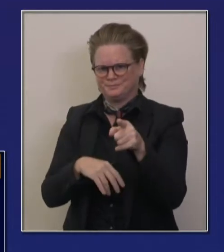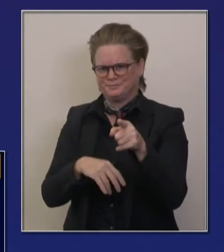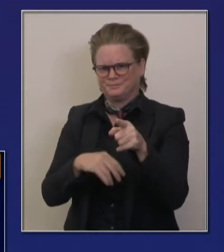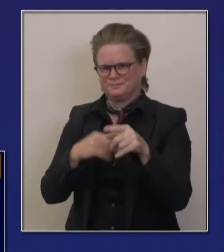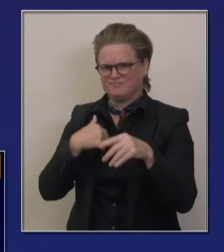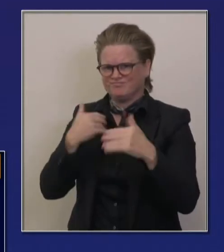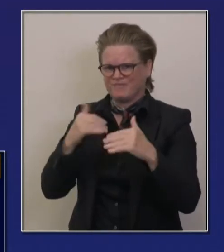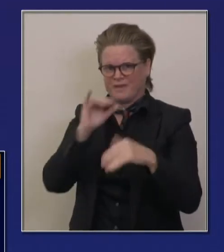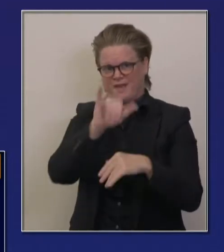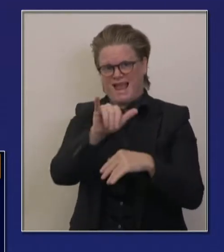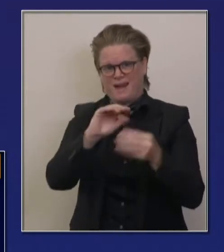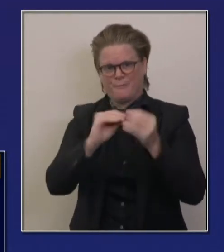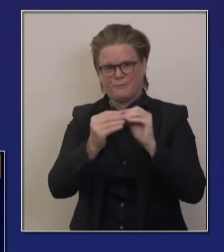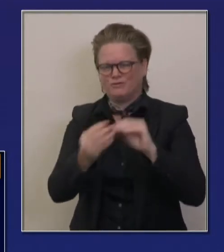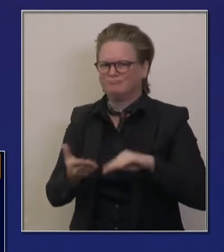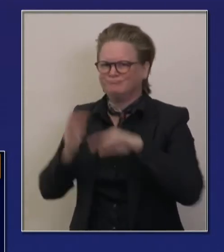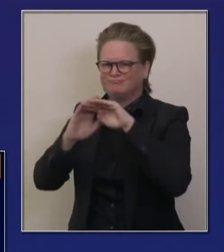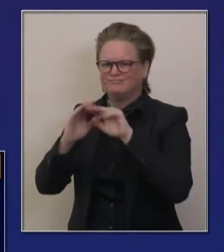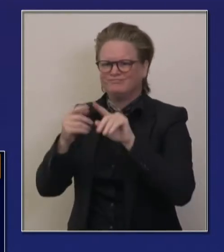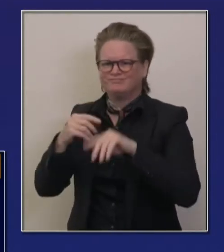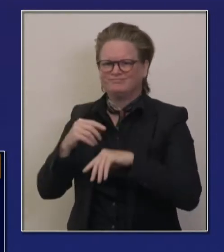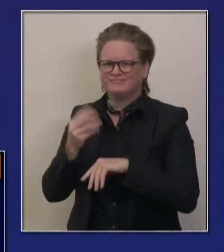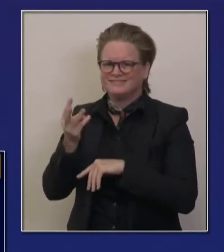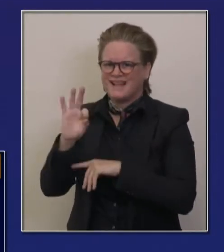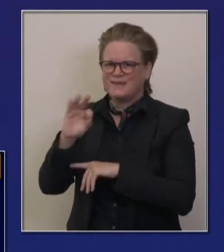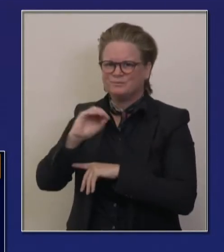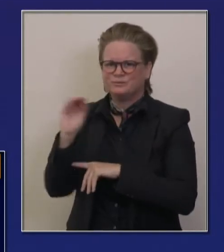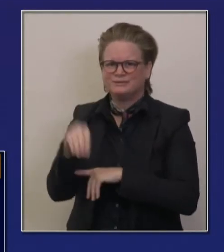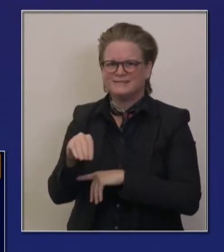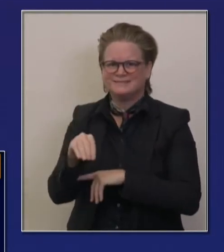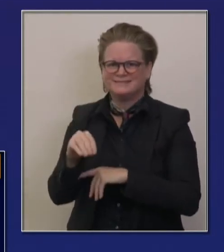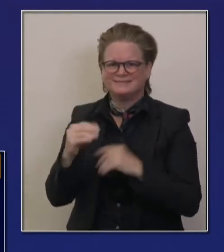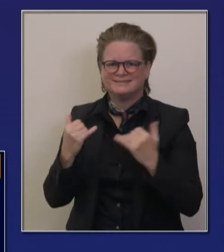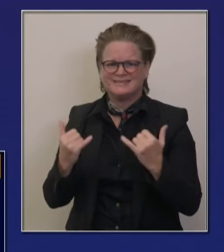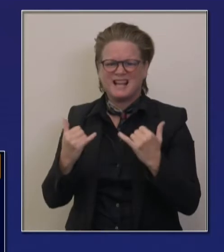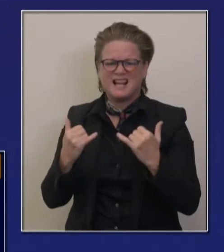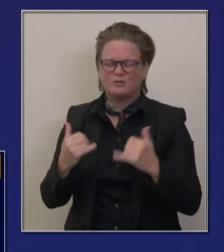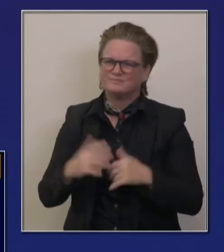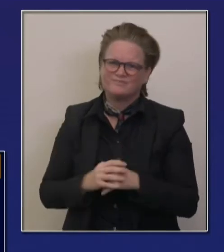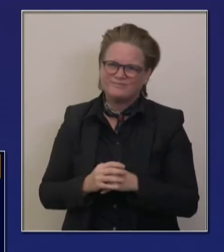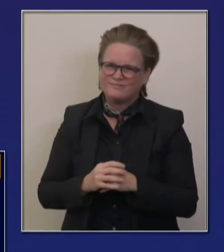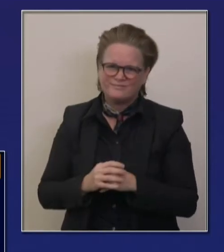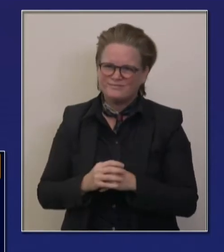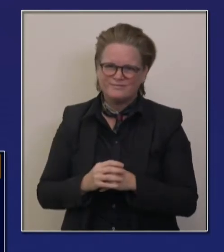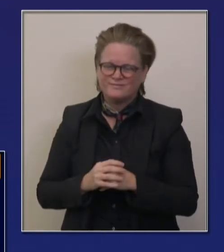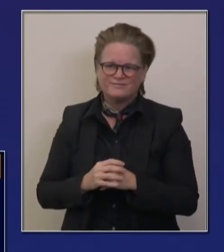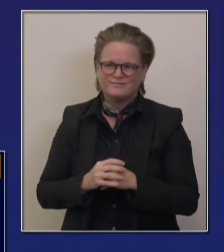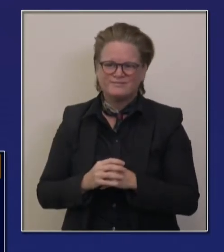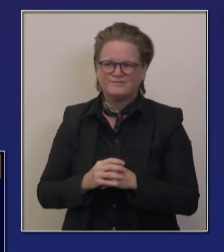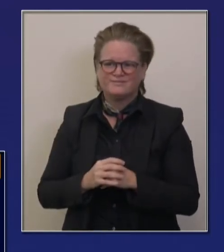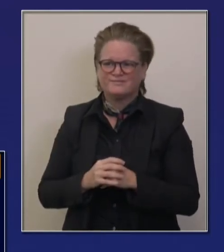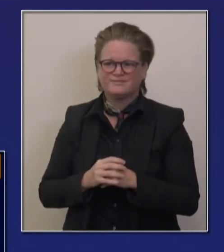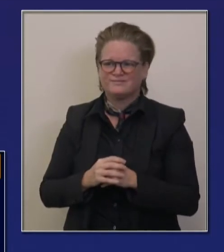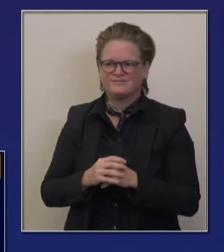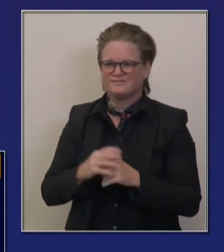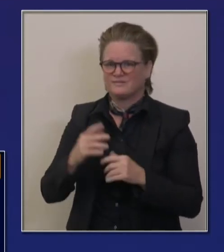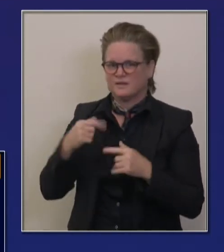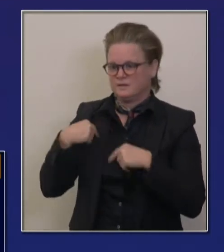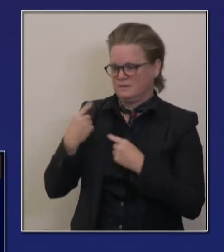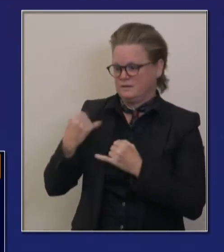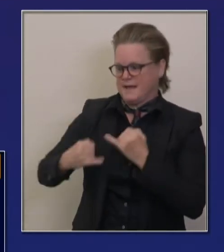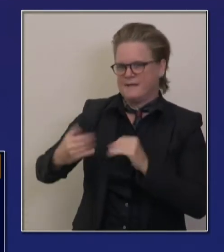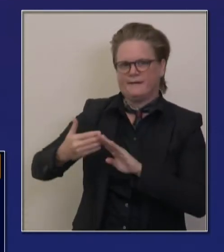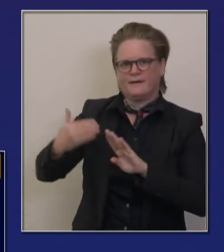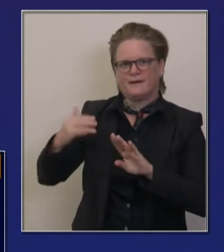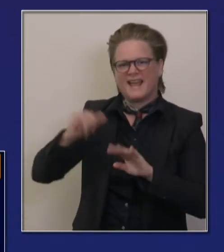ICU, um, capacity, or rather ICU beds being utilized just in the last 14 days.